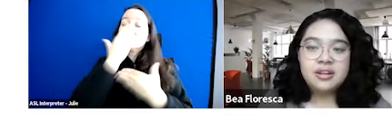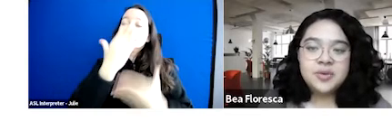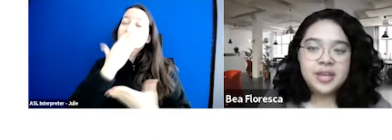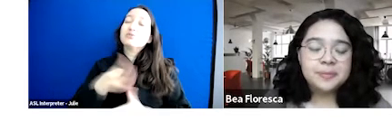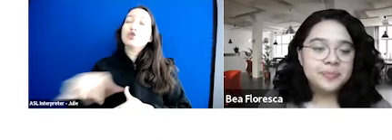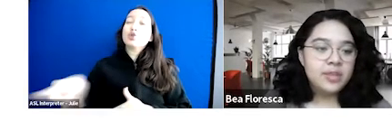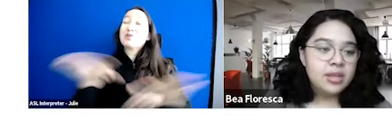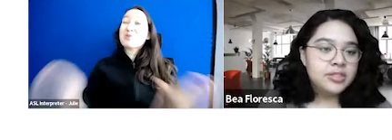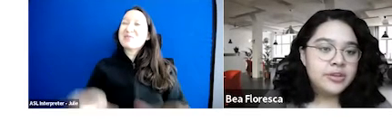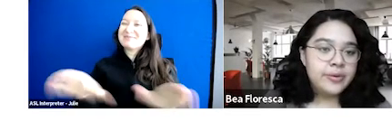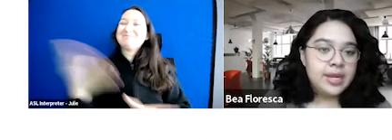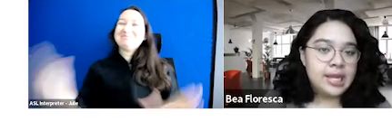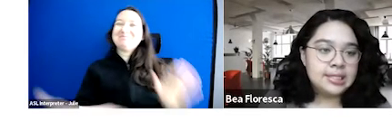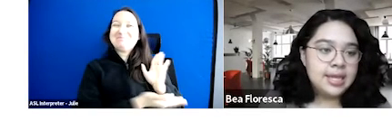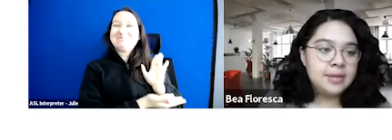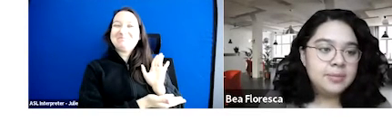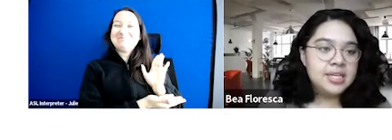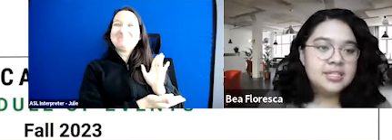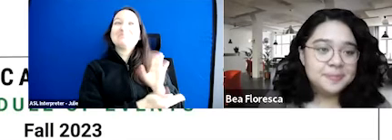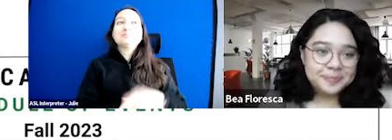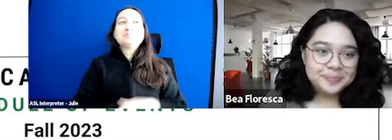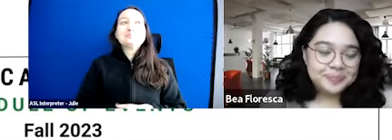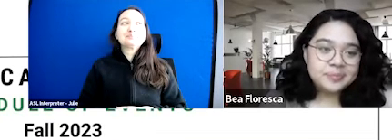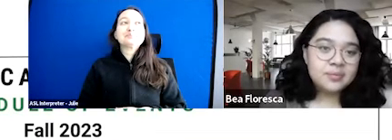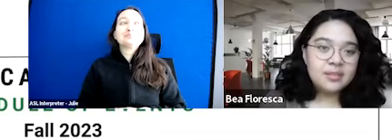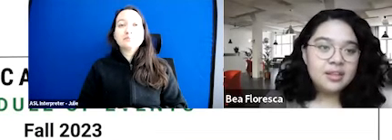what y'all are doing. So next slide, please.